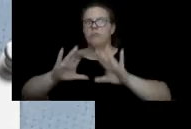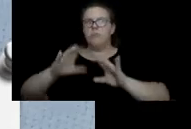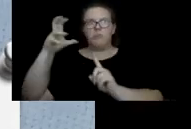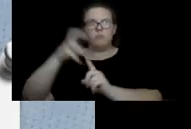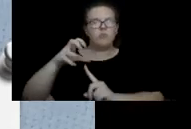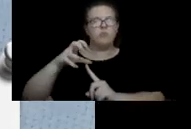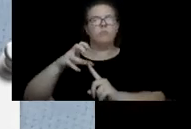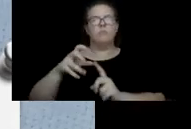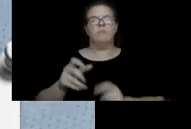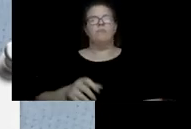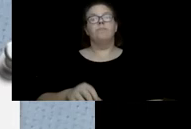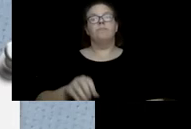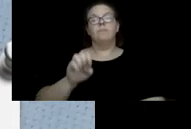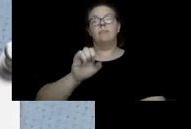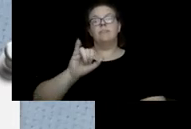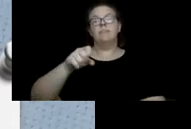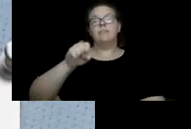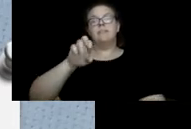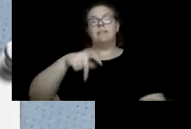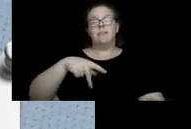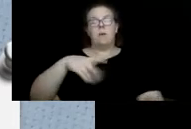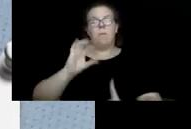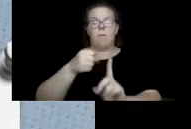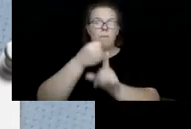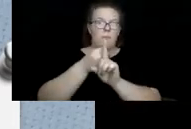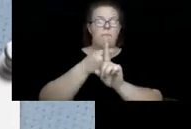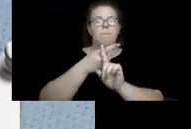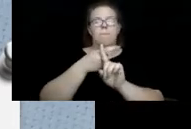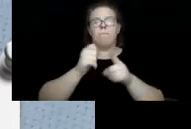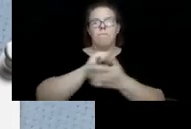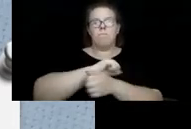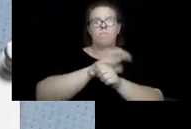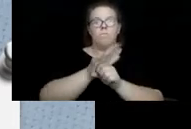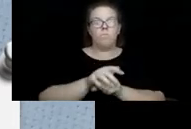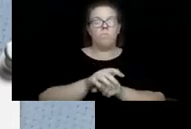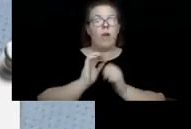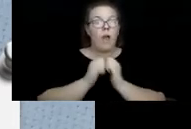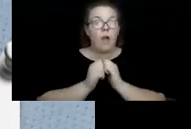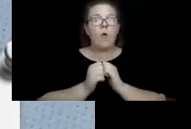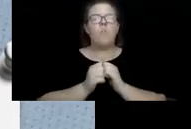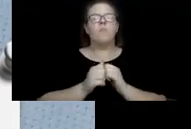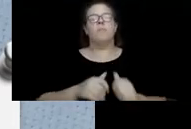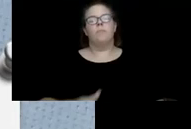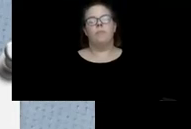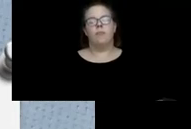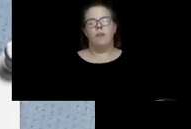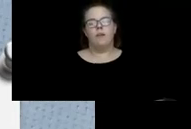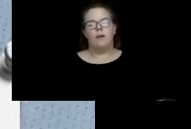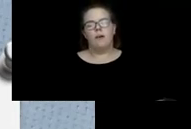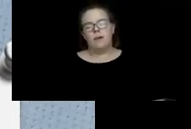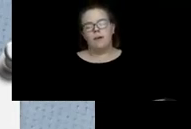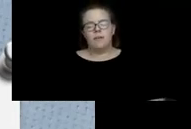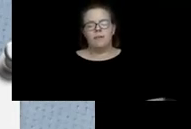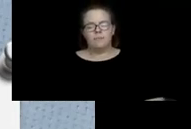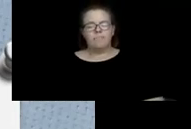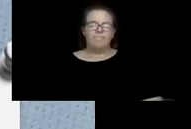happened to ISIP in the pandemic, some of the challenges that our elderly services coordinator has worked